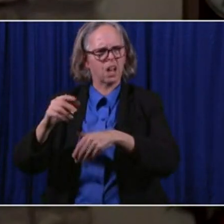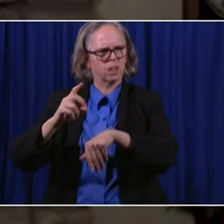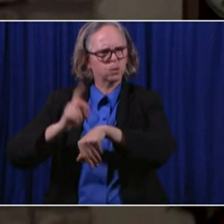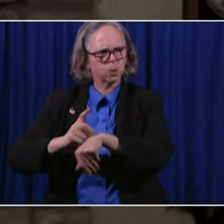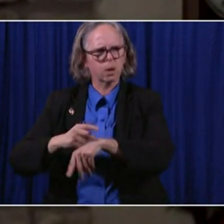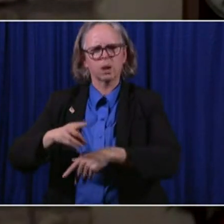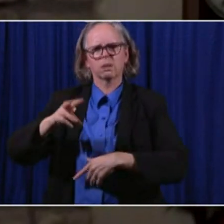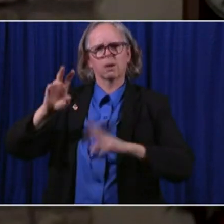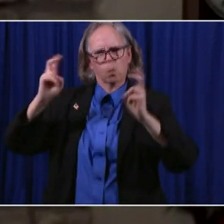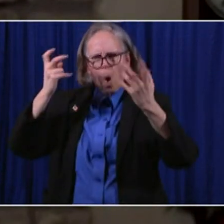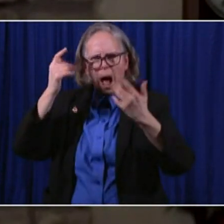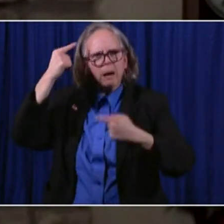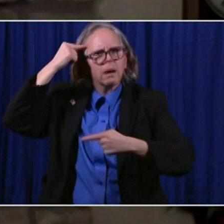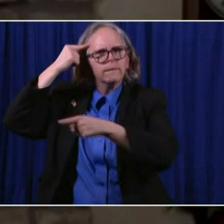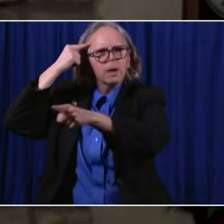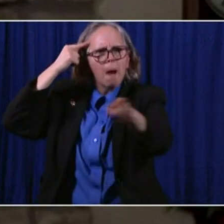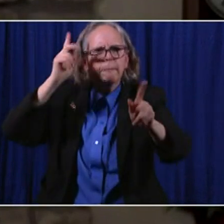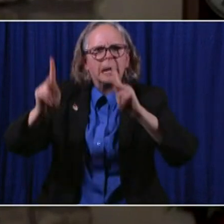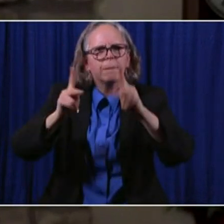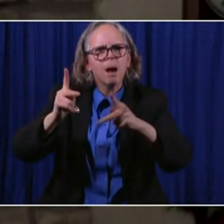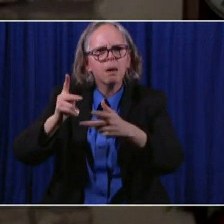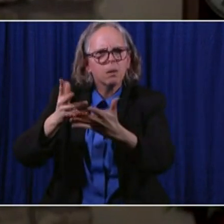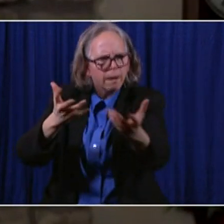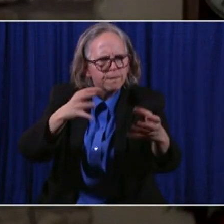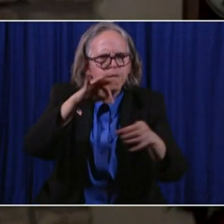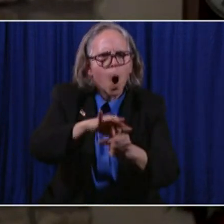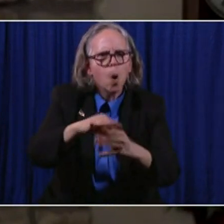And they were not stopped from doing what was right.